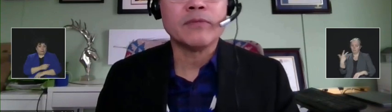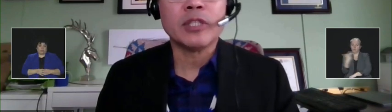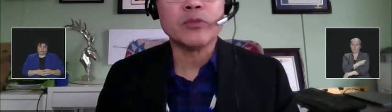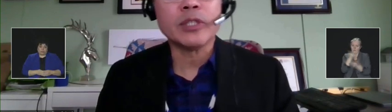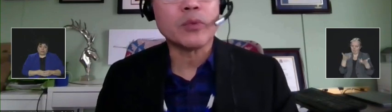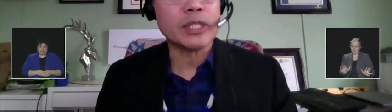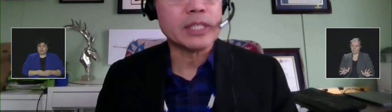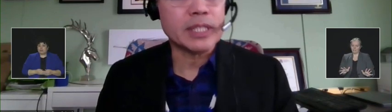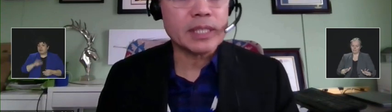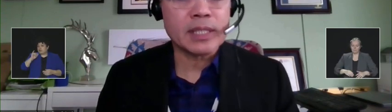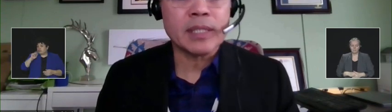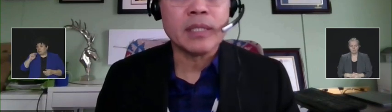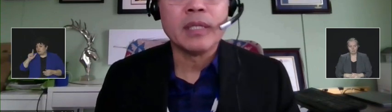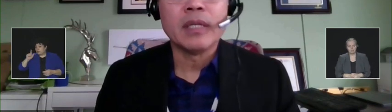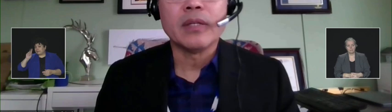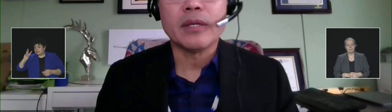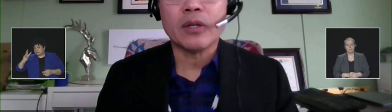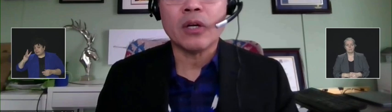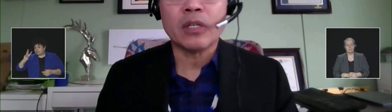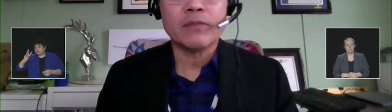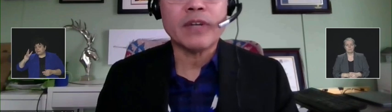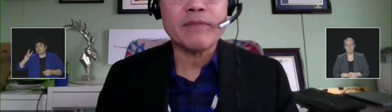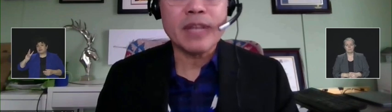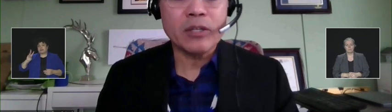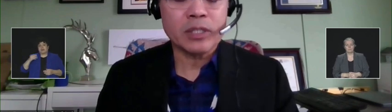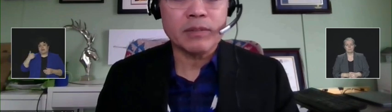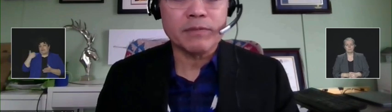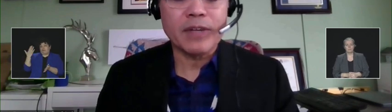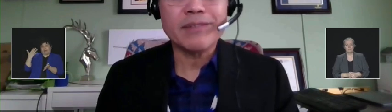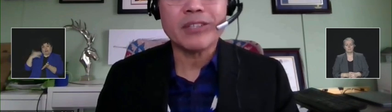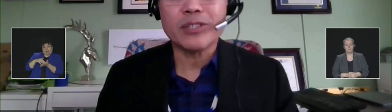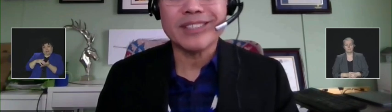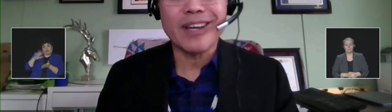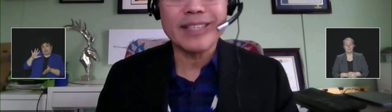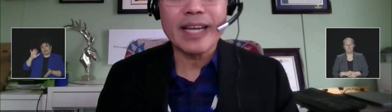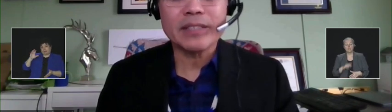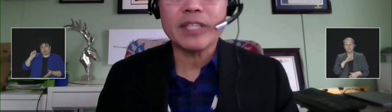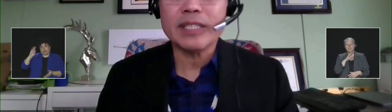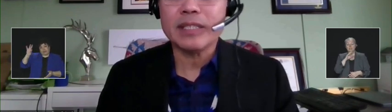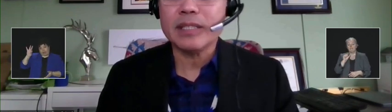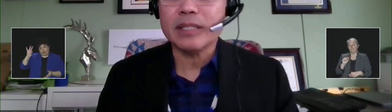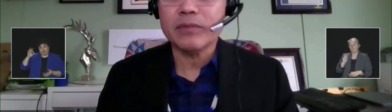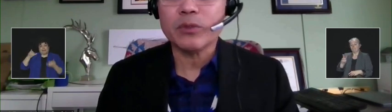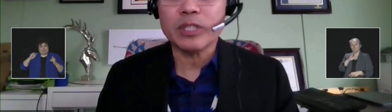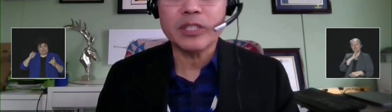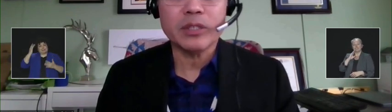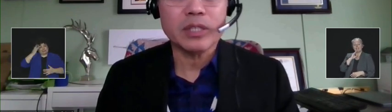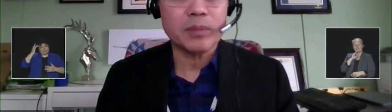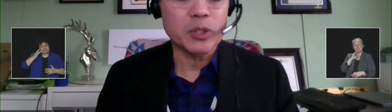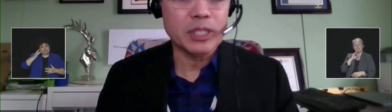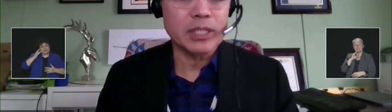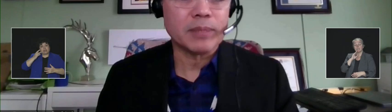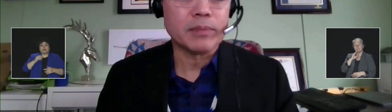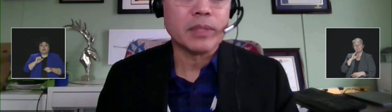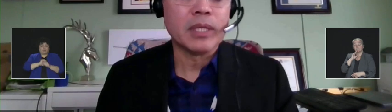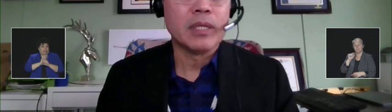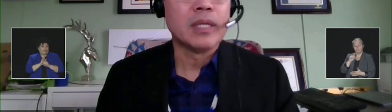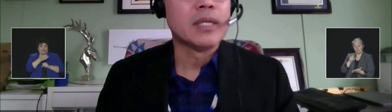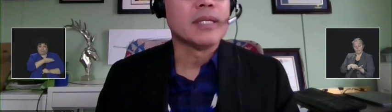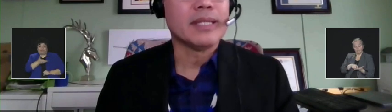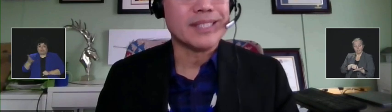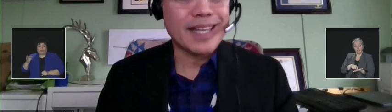As of January 26th, there are 5,509 active cases in First Nations communities.